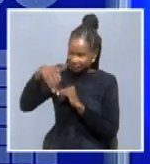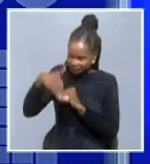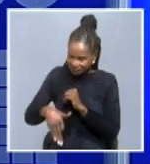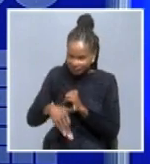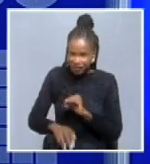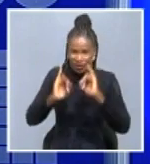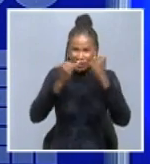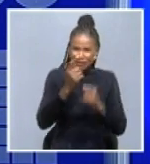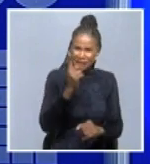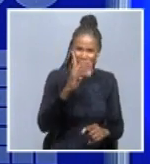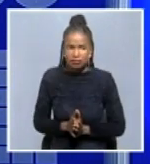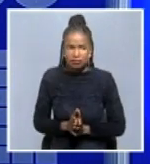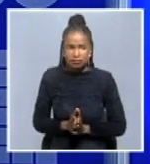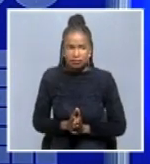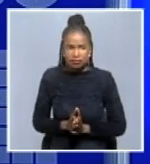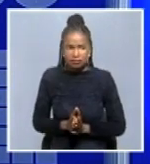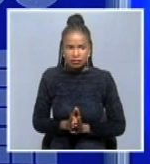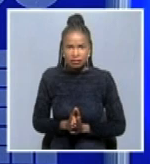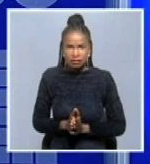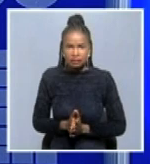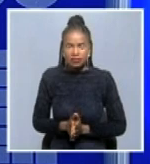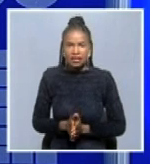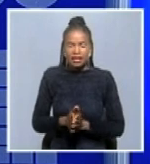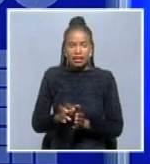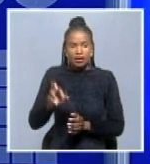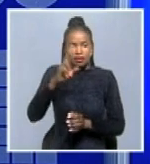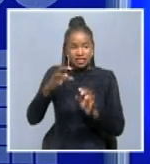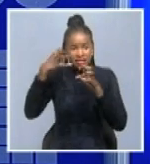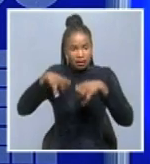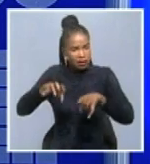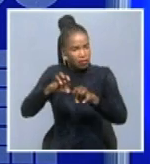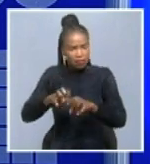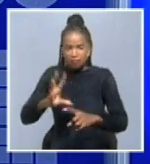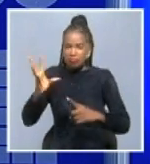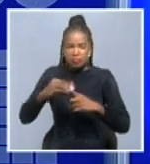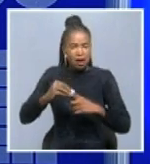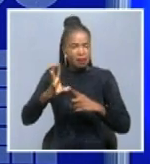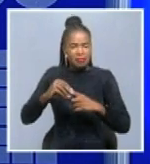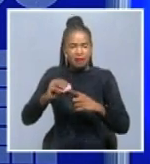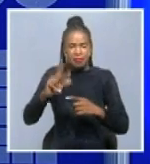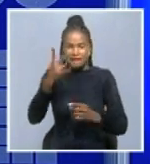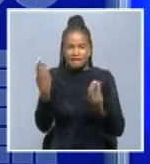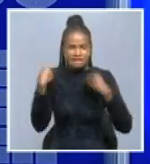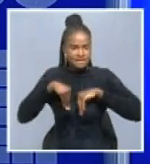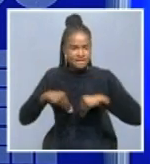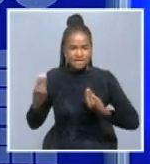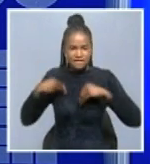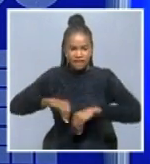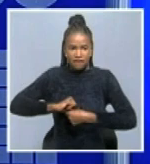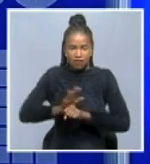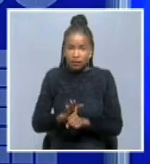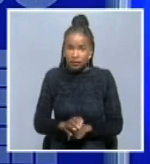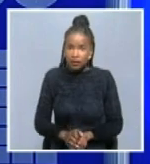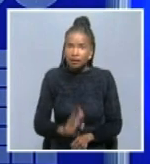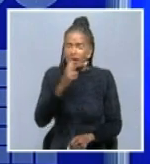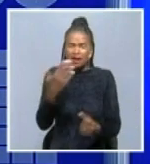-19 infections. Now, the Irwango region has become the epicenter for COVID-19 infections with new cases